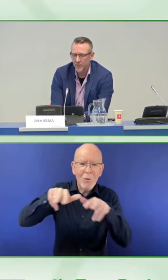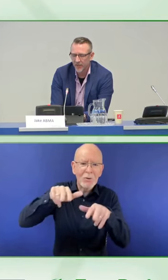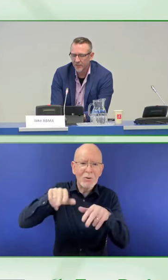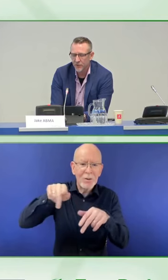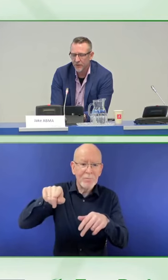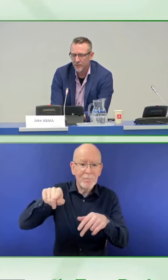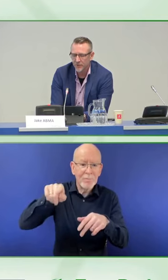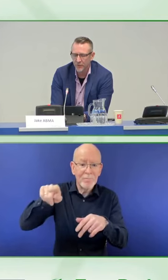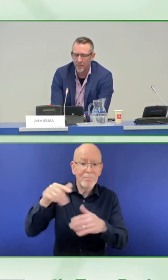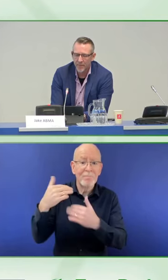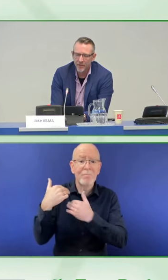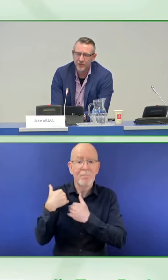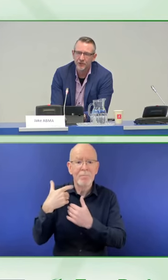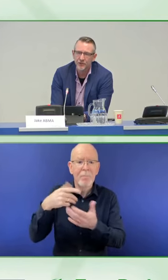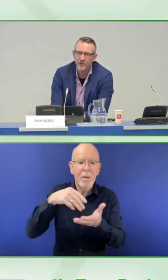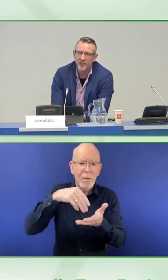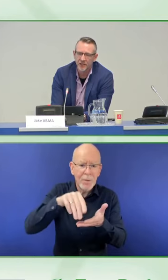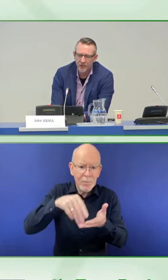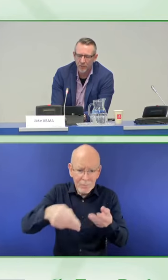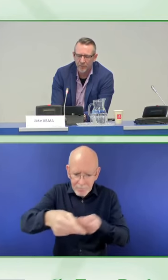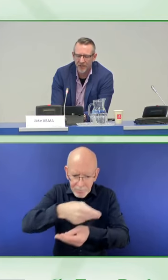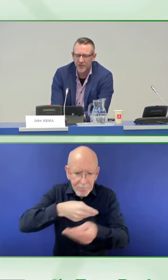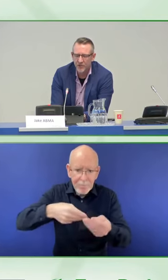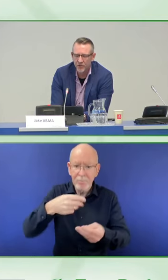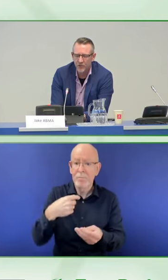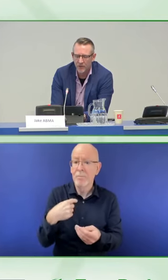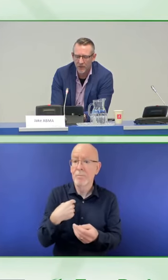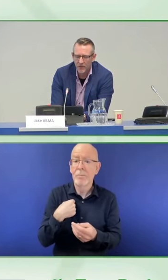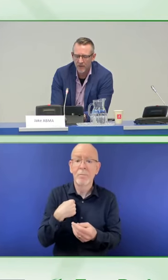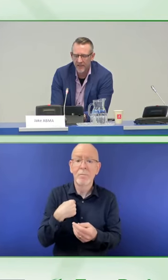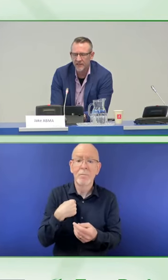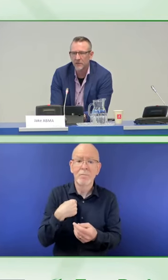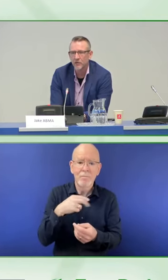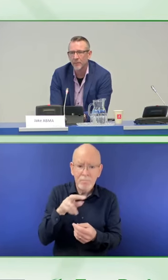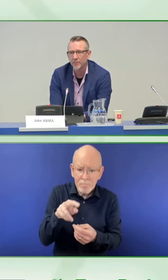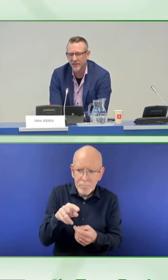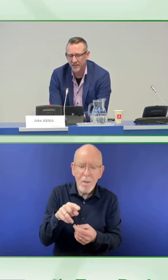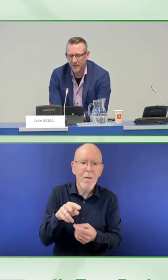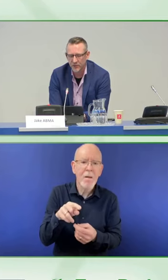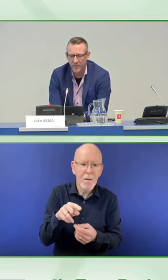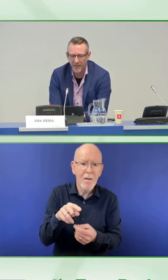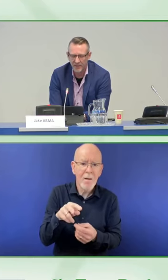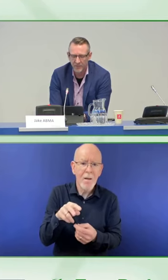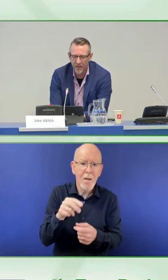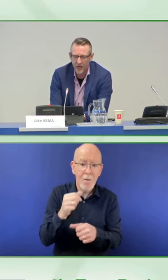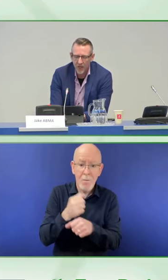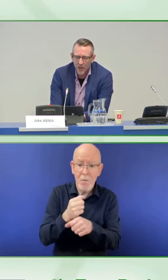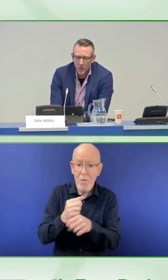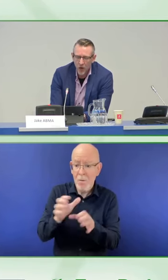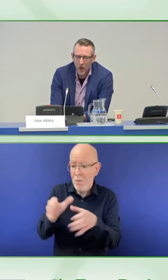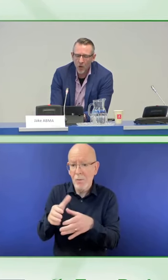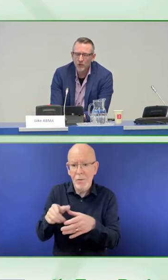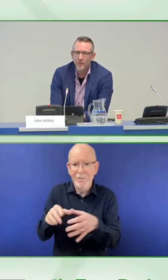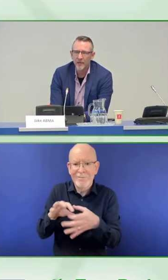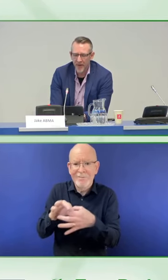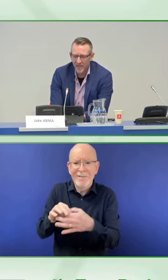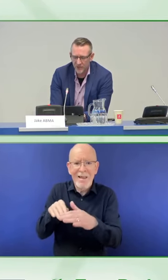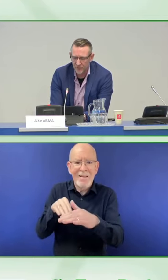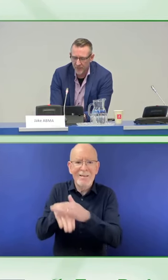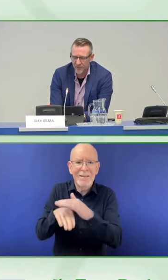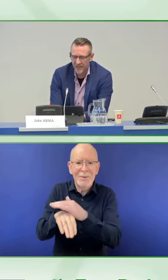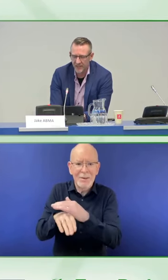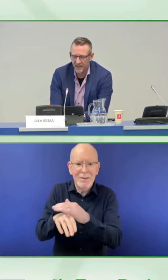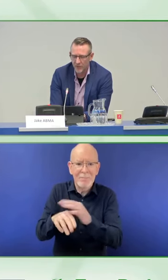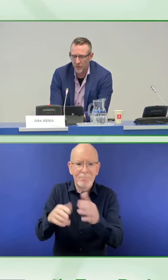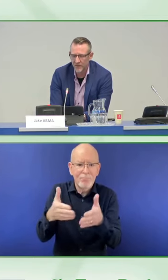connects platforms for members to discuss operational, technical and practical topics. All the big